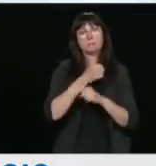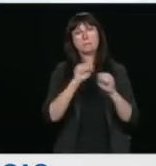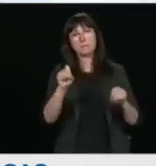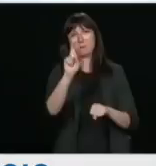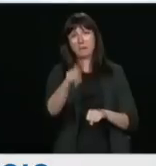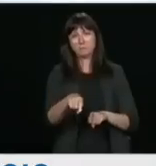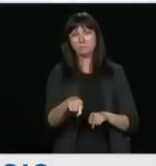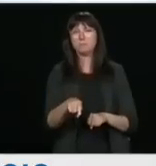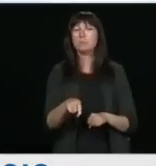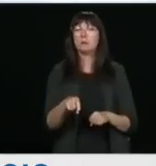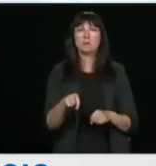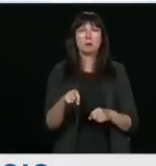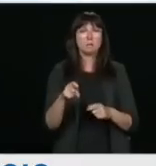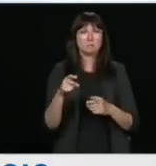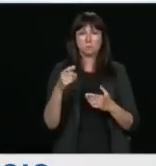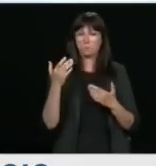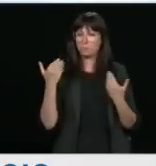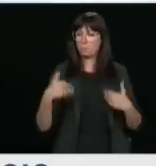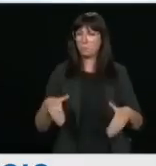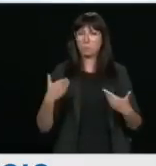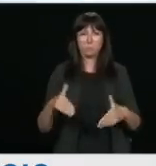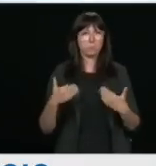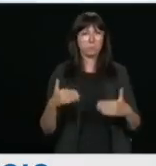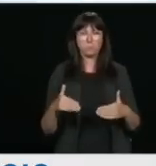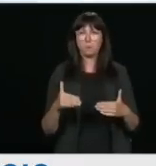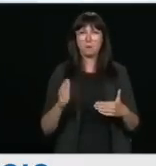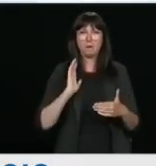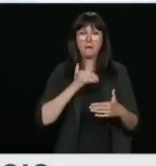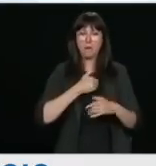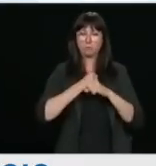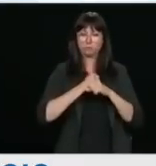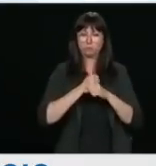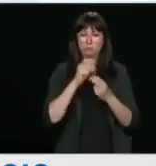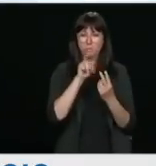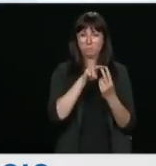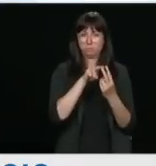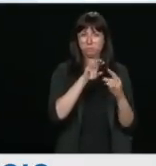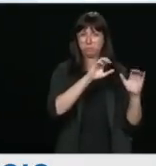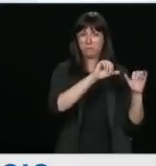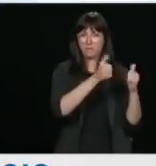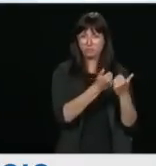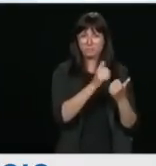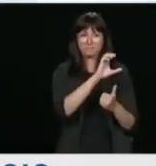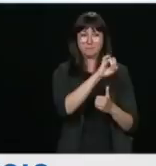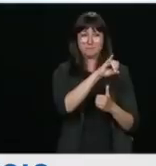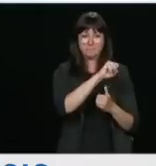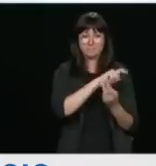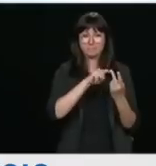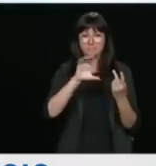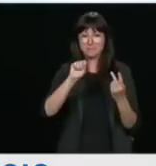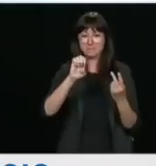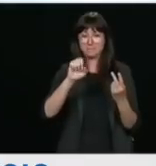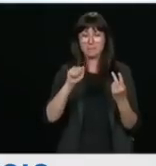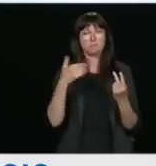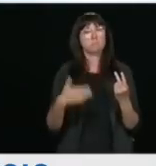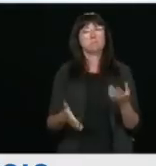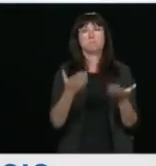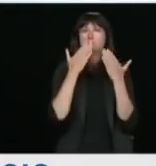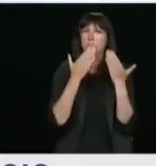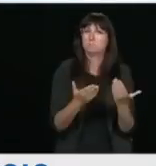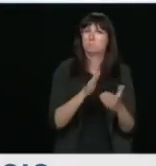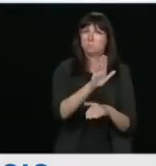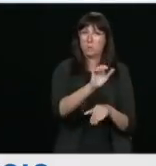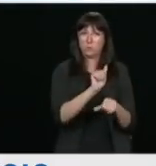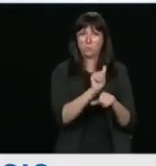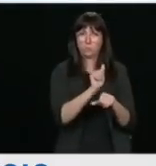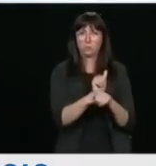by our security services, both at CSIS and CSE, in ensuring that our decisions are well